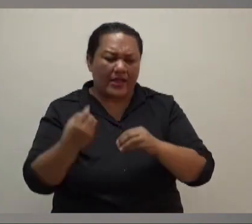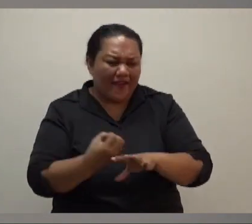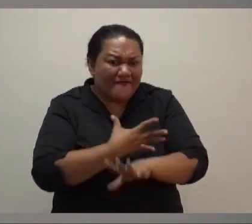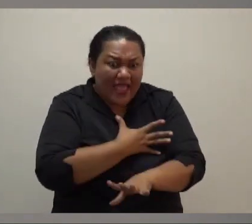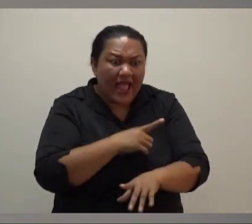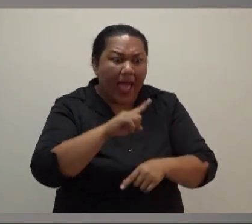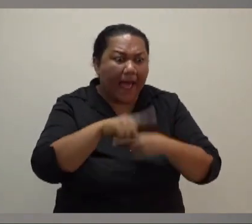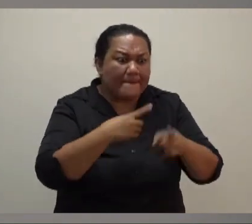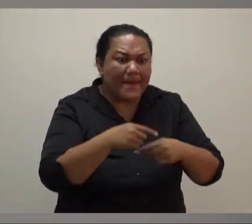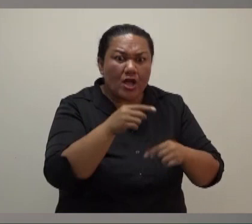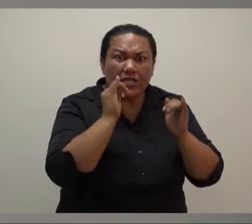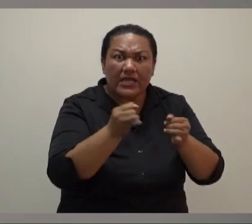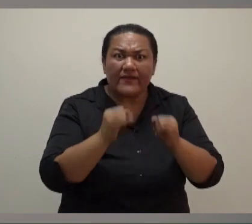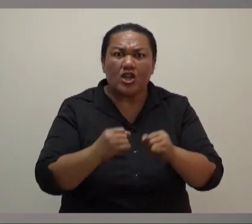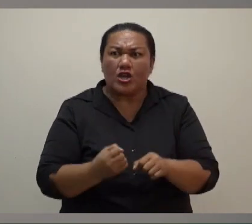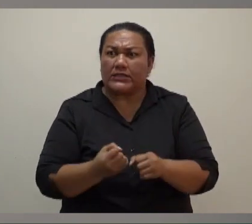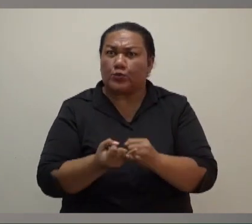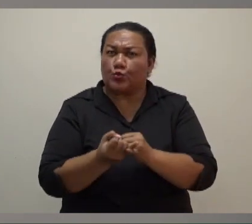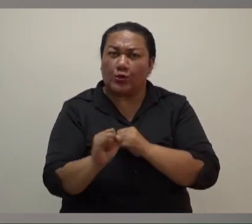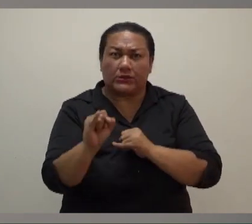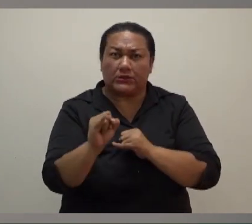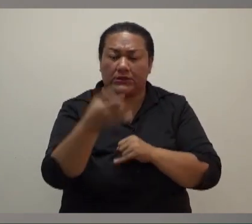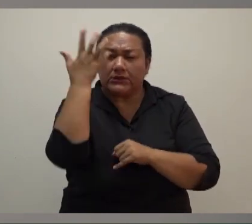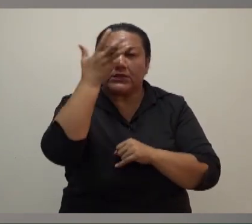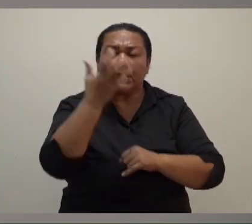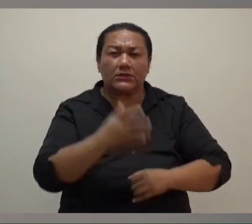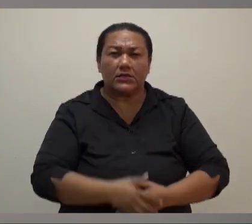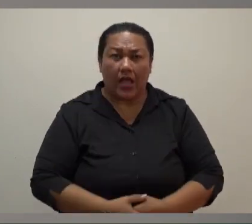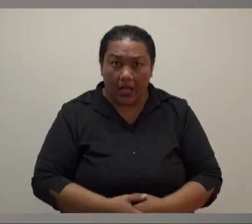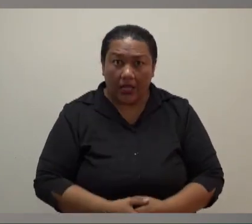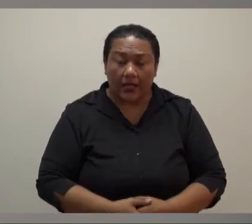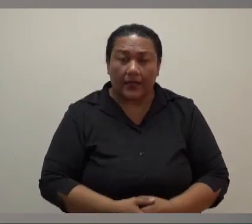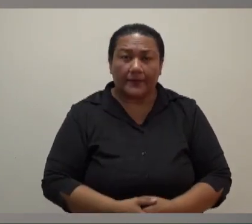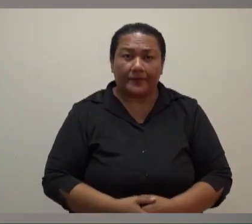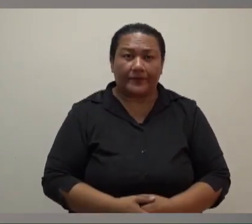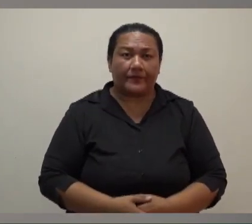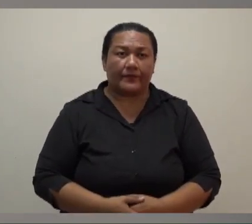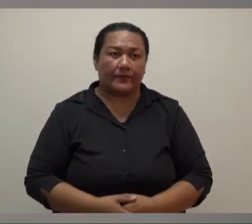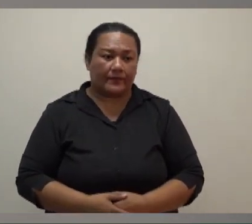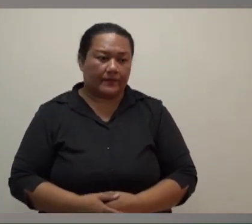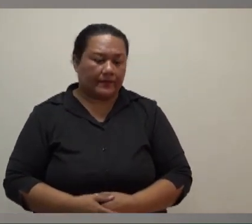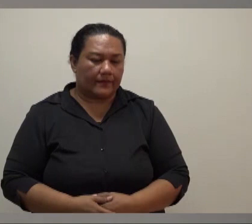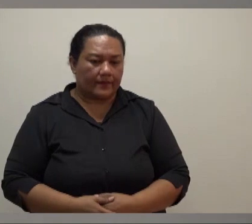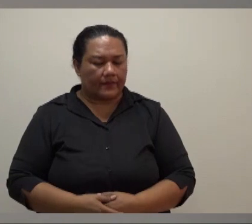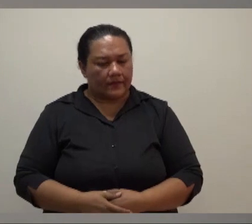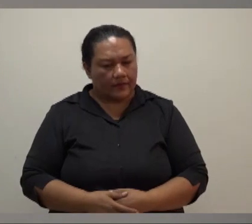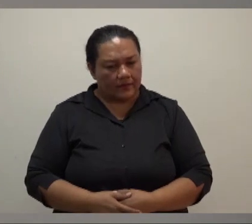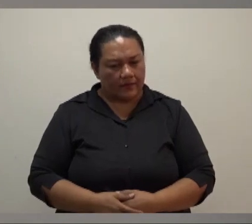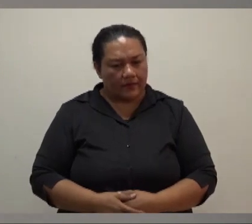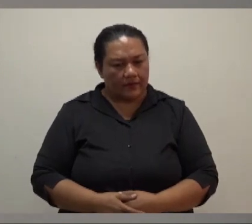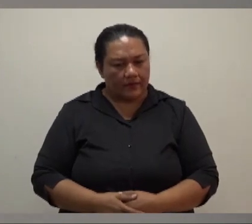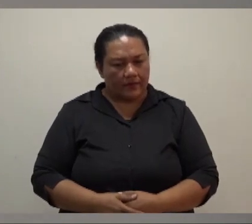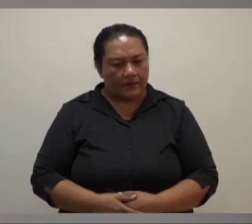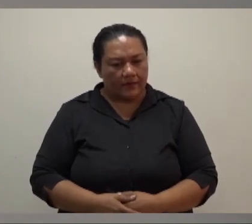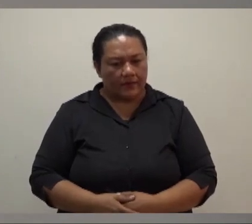not been as severe as you know with all the other strains, the previous strains. And so it has not been as dangerous. You